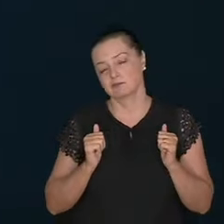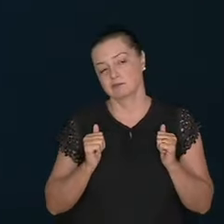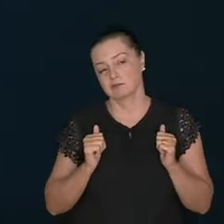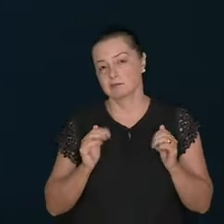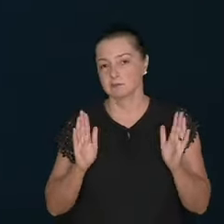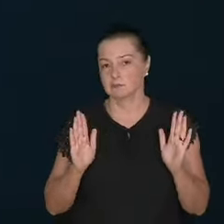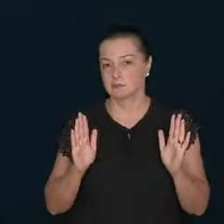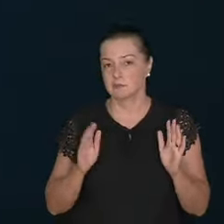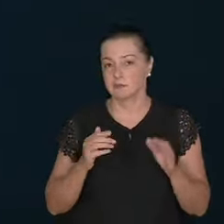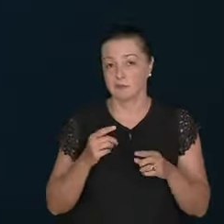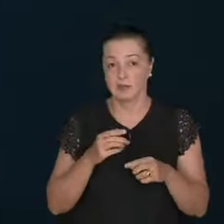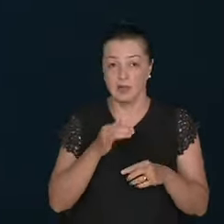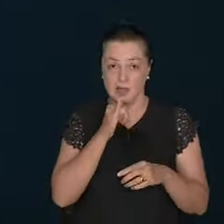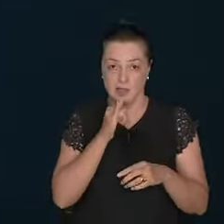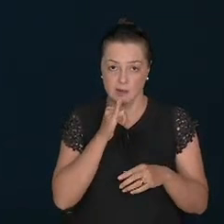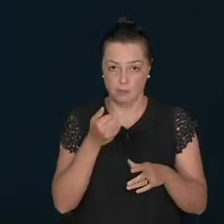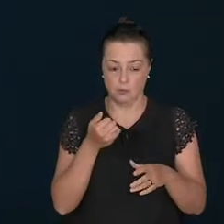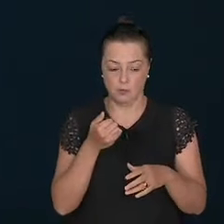natural.